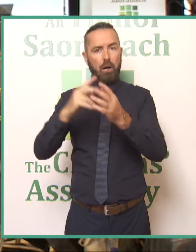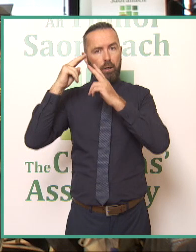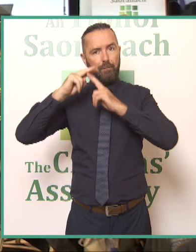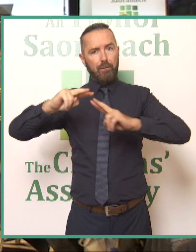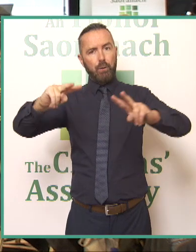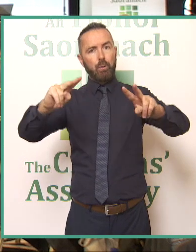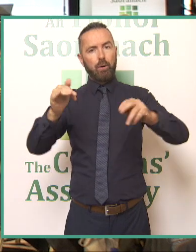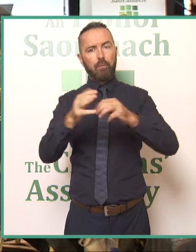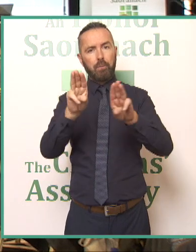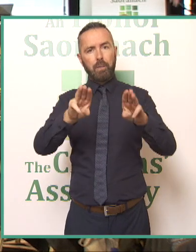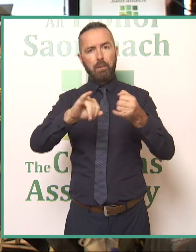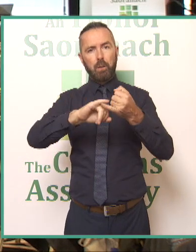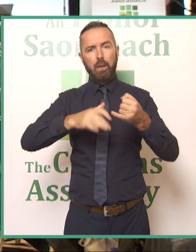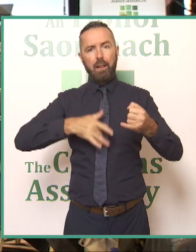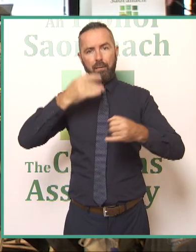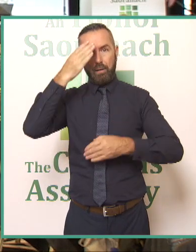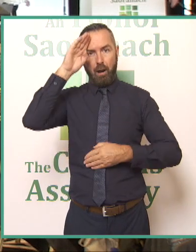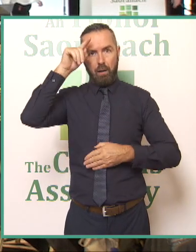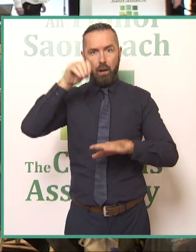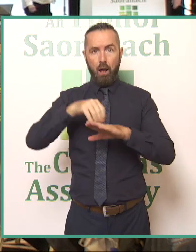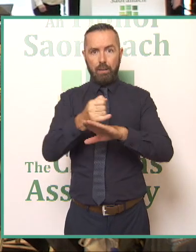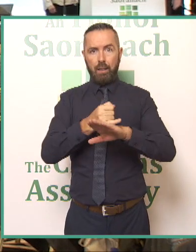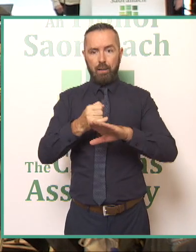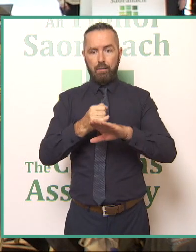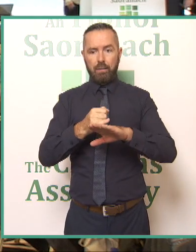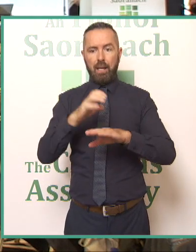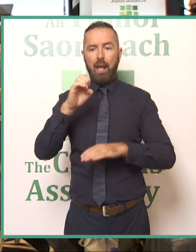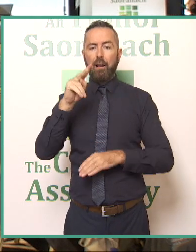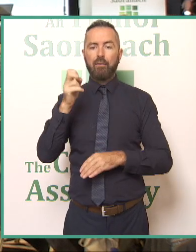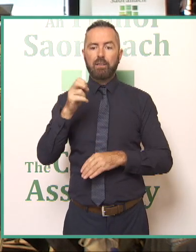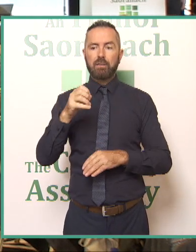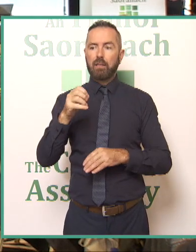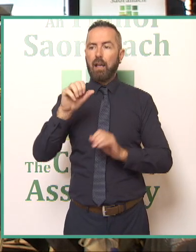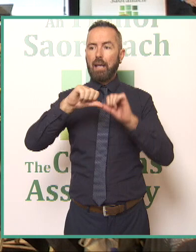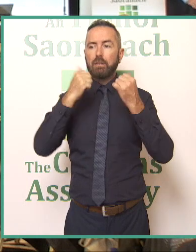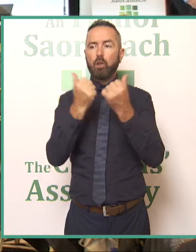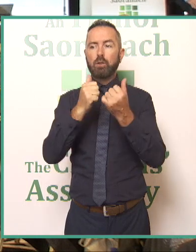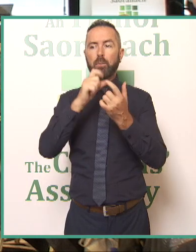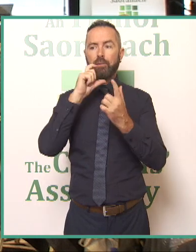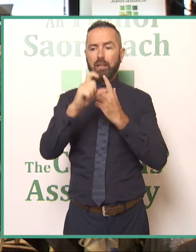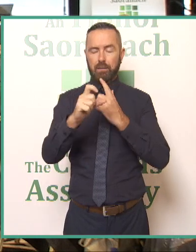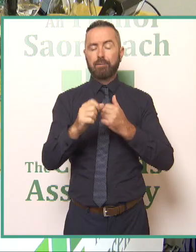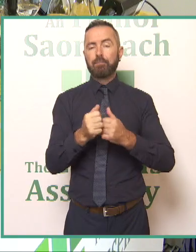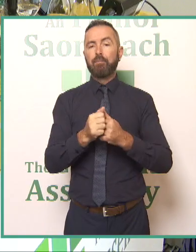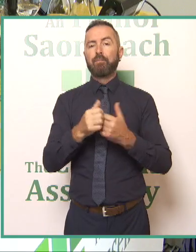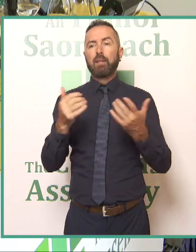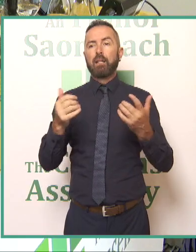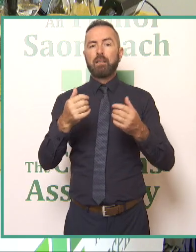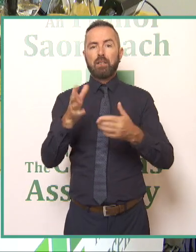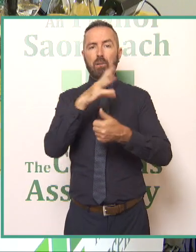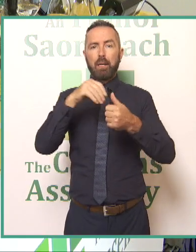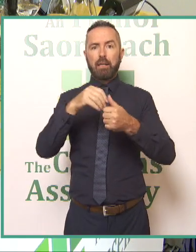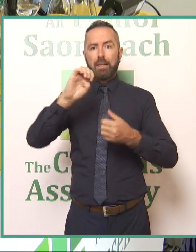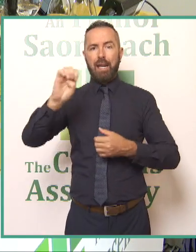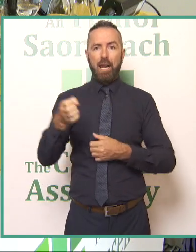and their relationship with nature and Elva is an associate professor in the School of History in UCD and she specializes in early medieval Irish